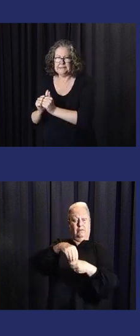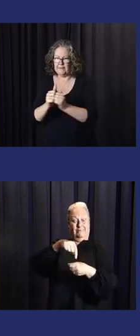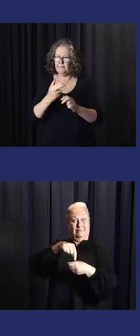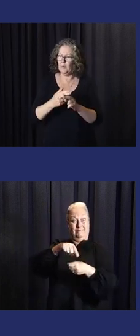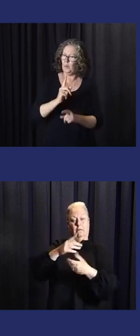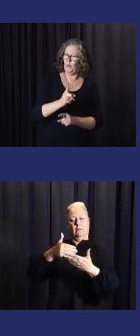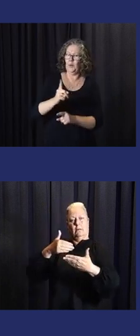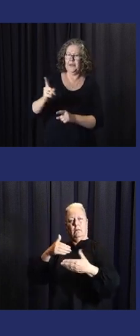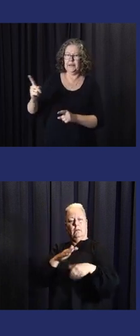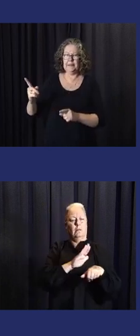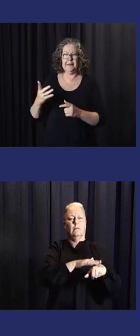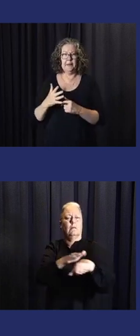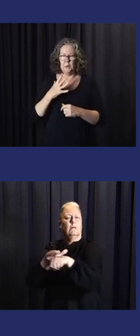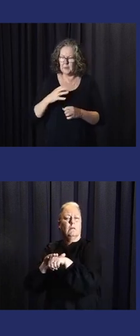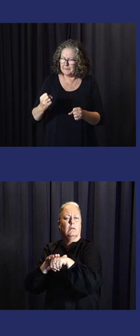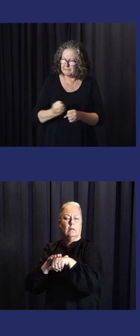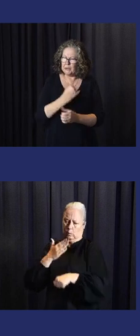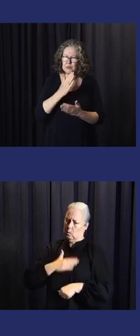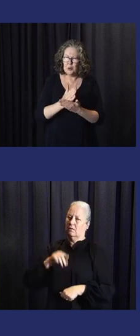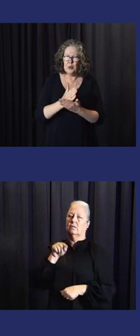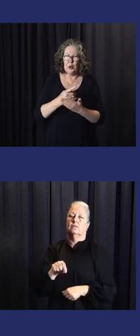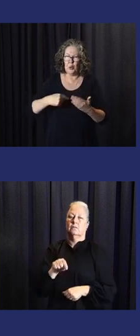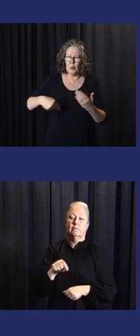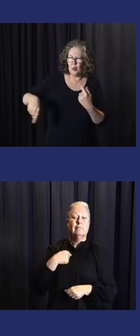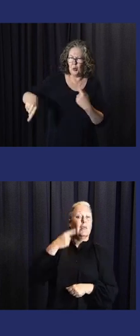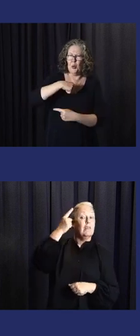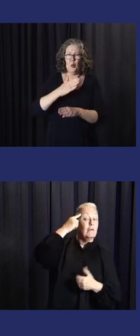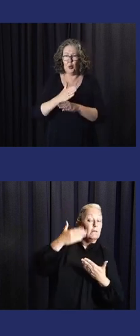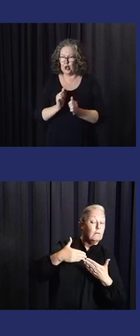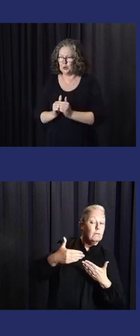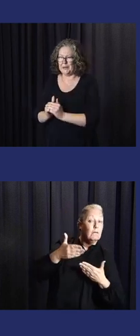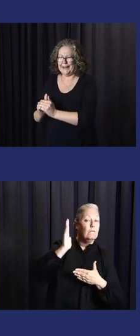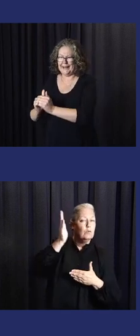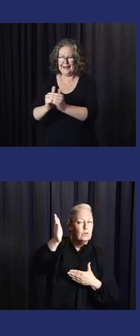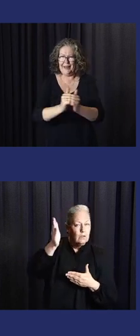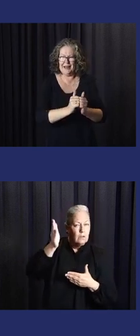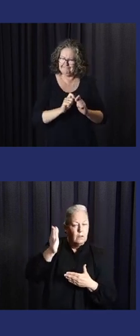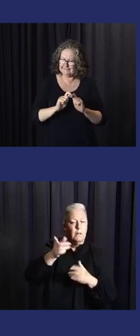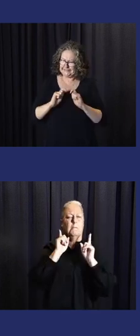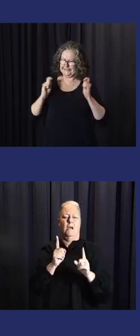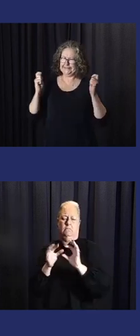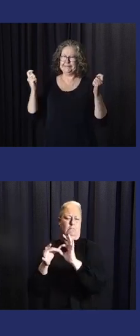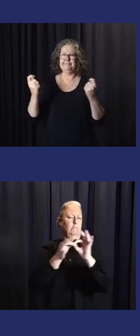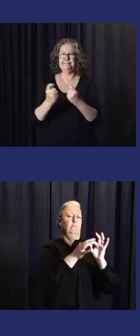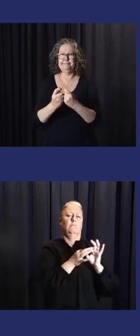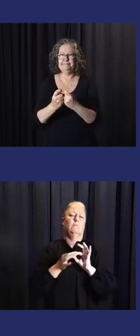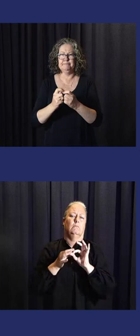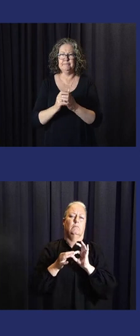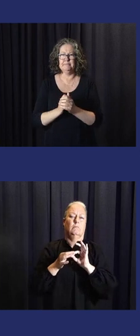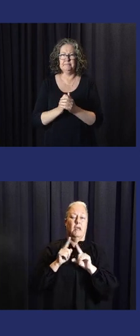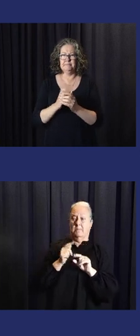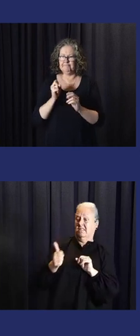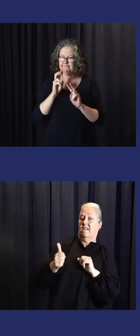multi-hazard early warning system, we've got to do this together. So one of the aims that we've got to go forward is to make sure that